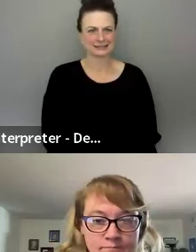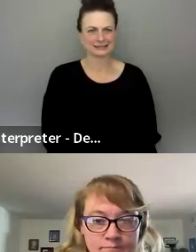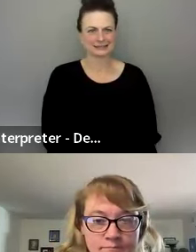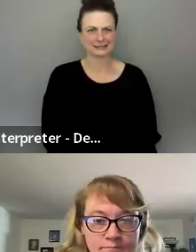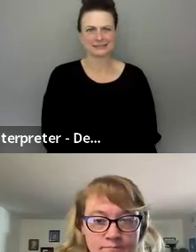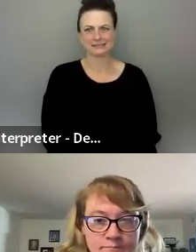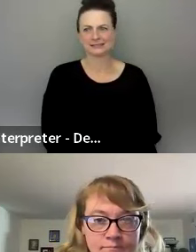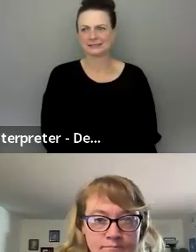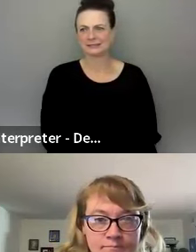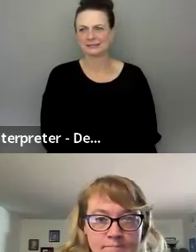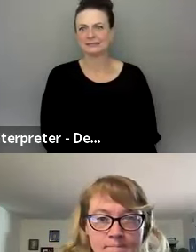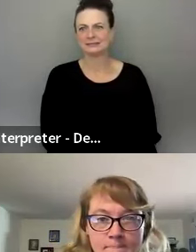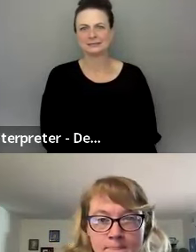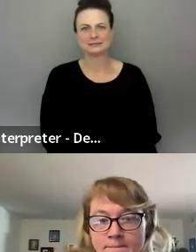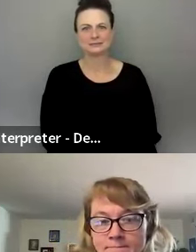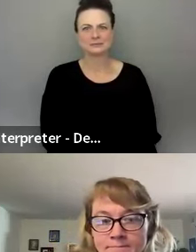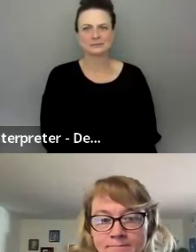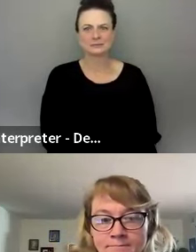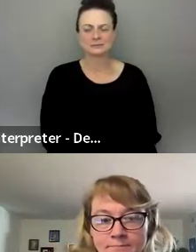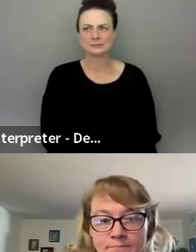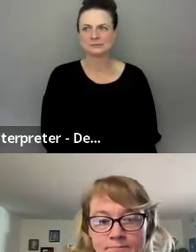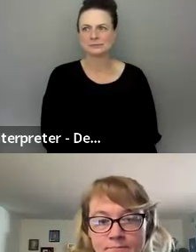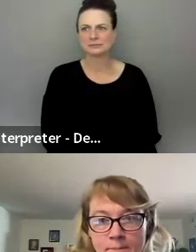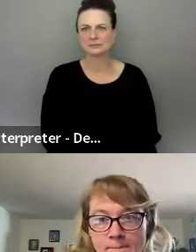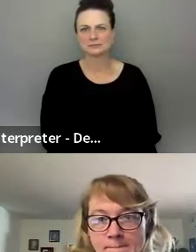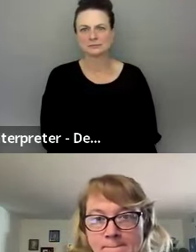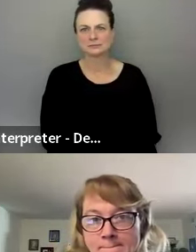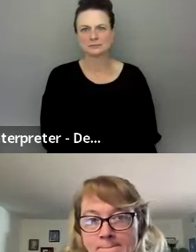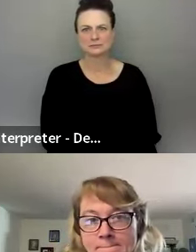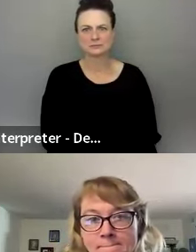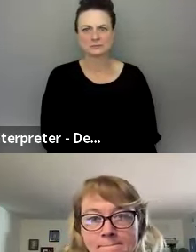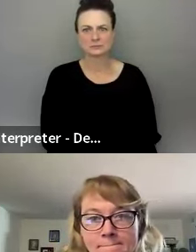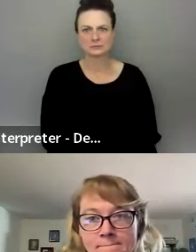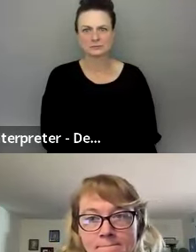advice or what should we do next year? Any words of advice?